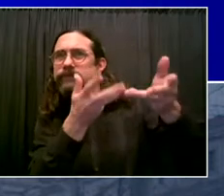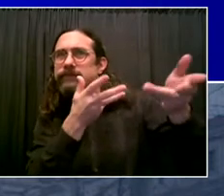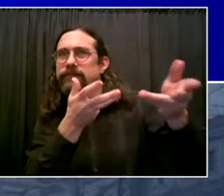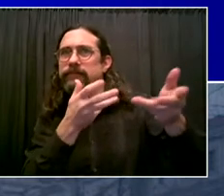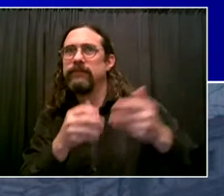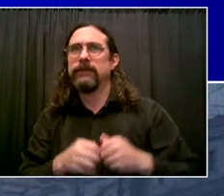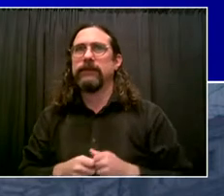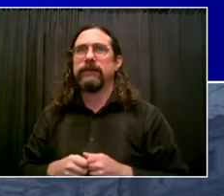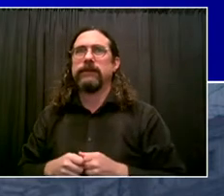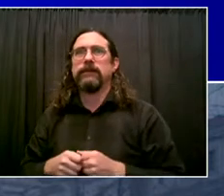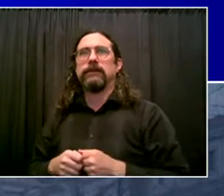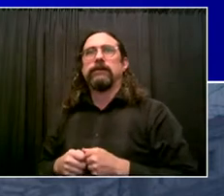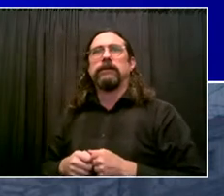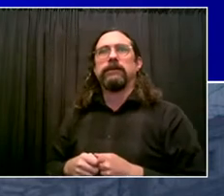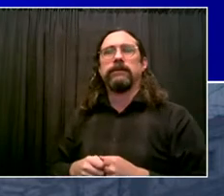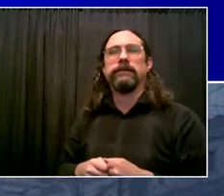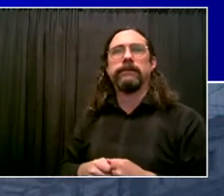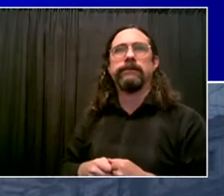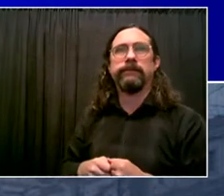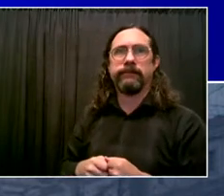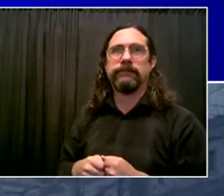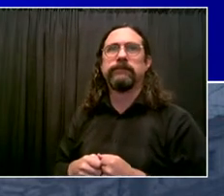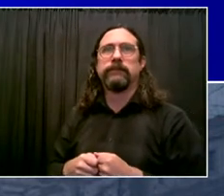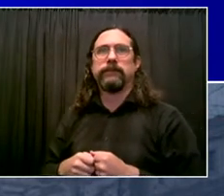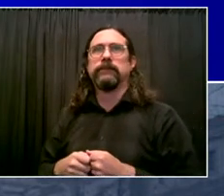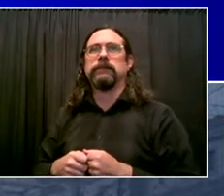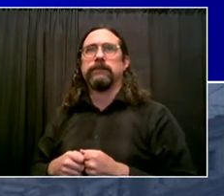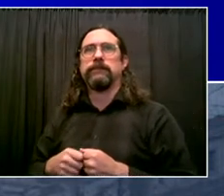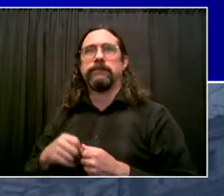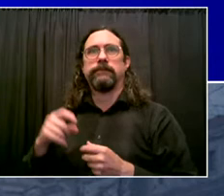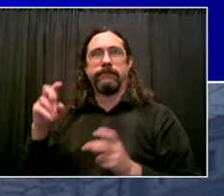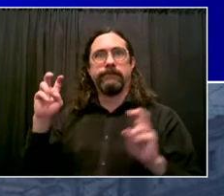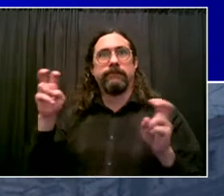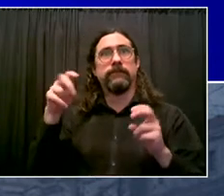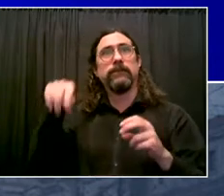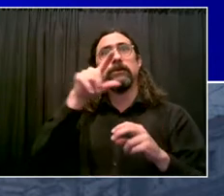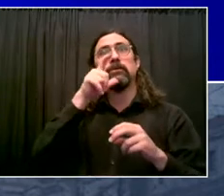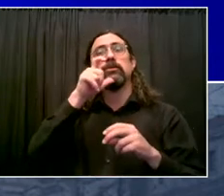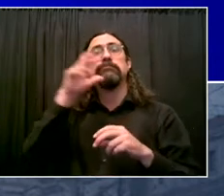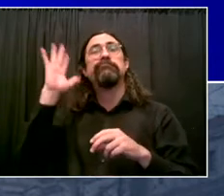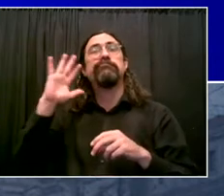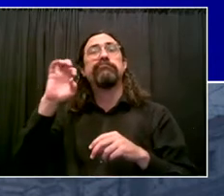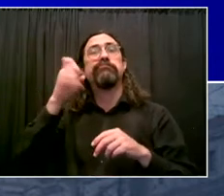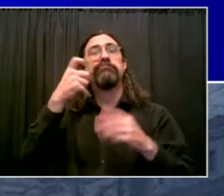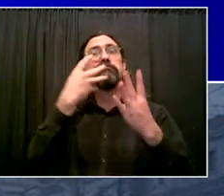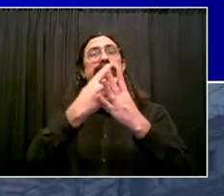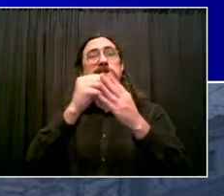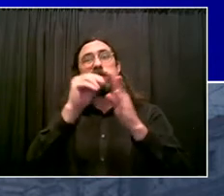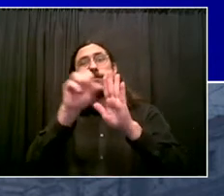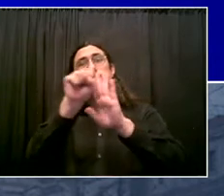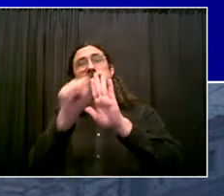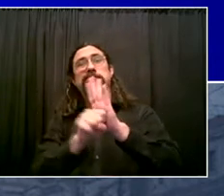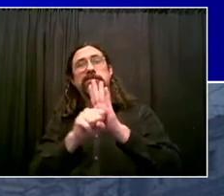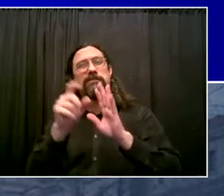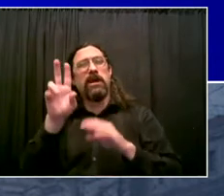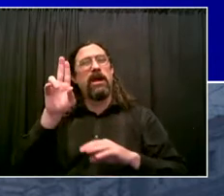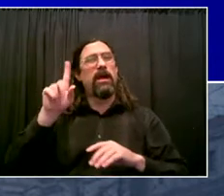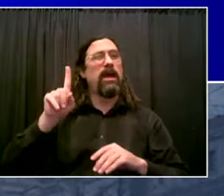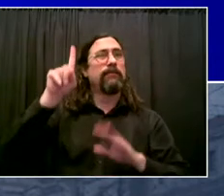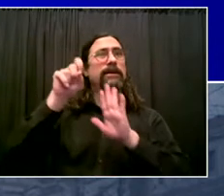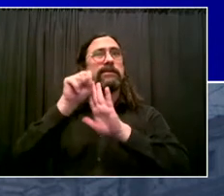They are four times more likely to be involved in gun violence than others who have been involved in the criminal justice system.